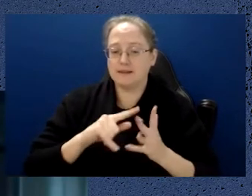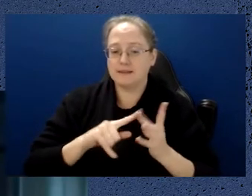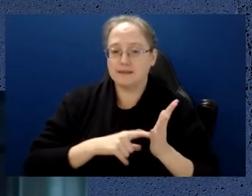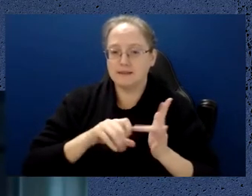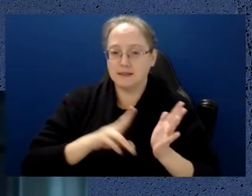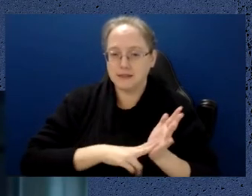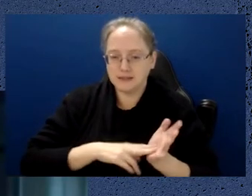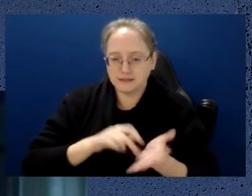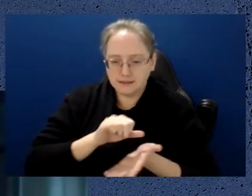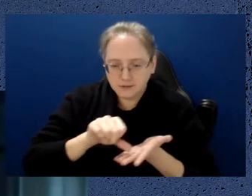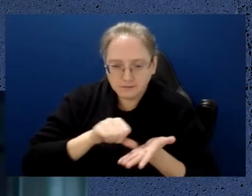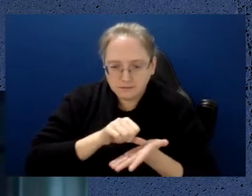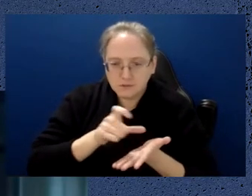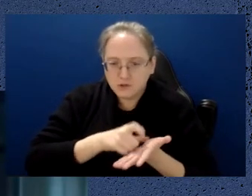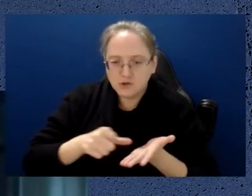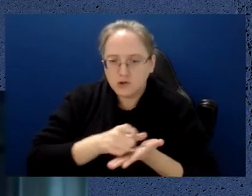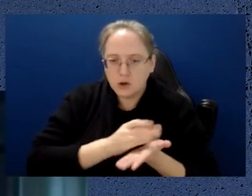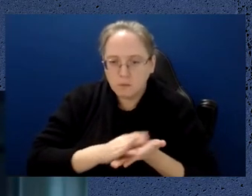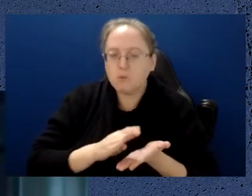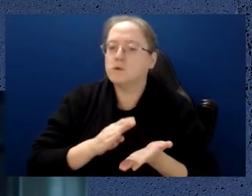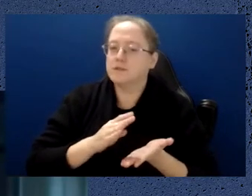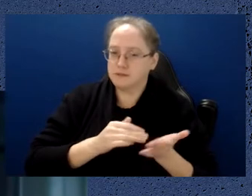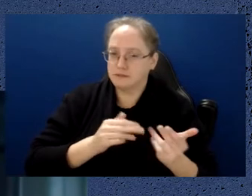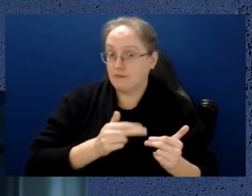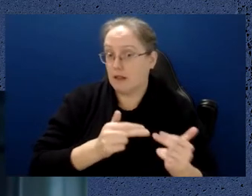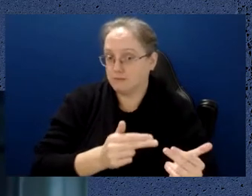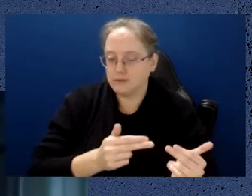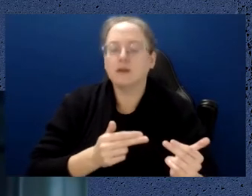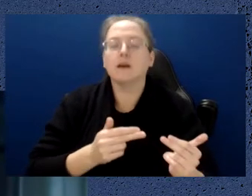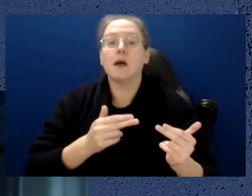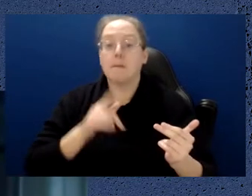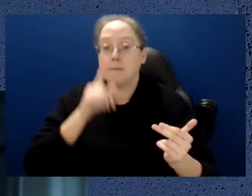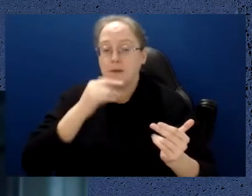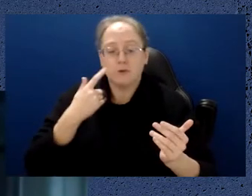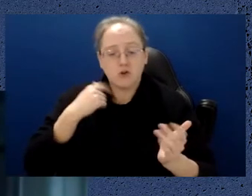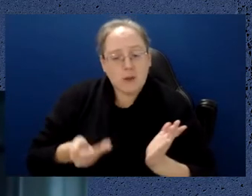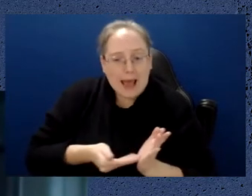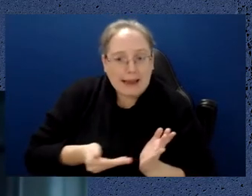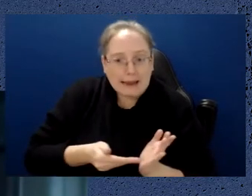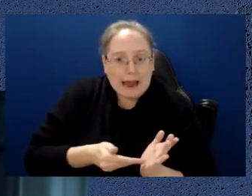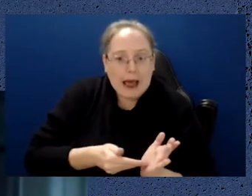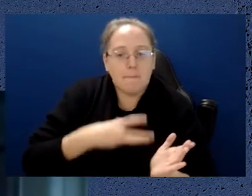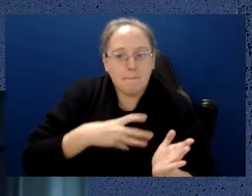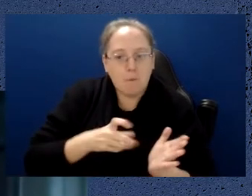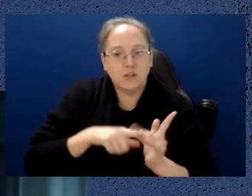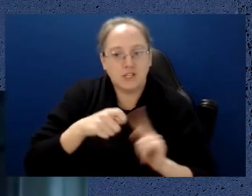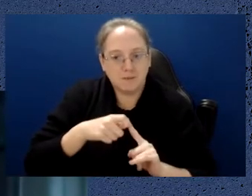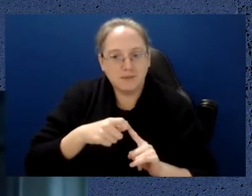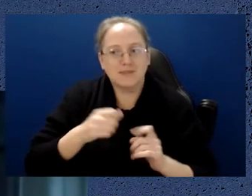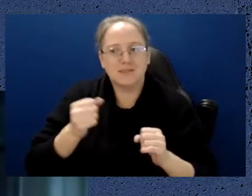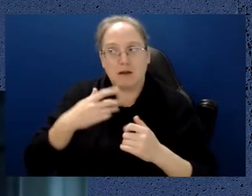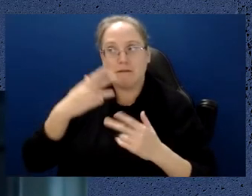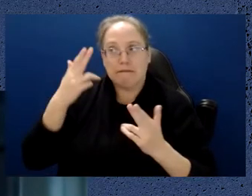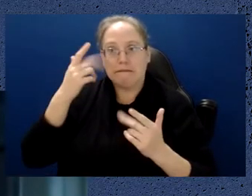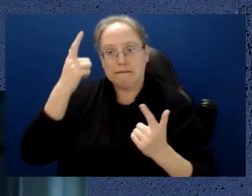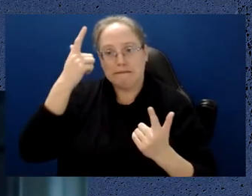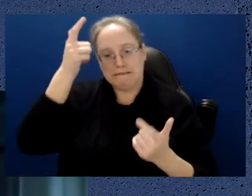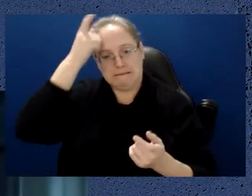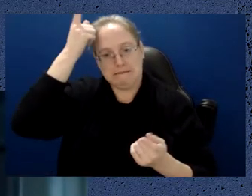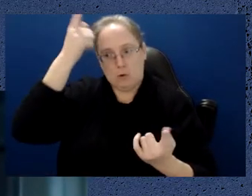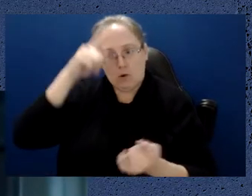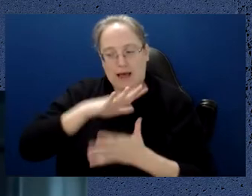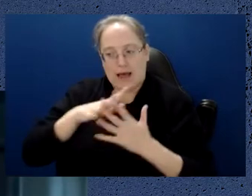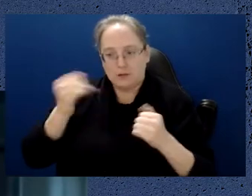people have been trying to cram more and more transistors onto these chips. And in order to do that, they've had to make them smaller and smaller.